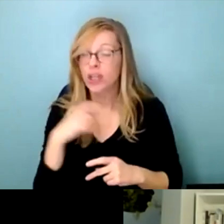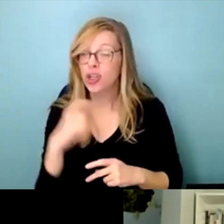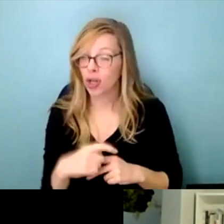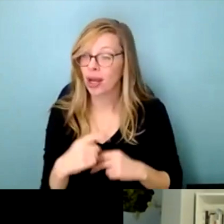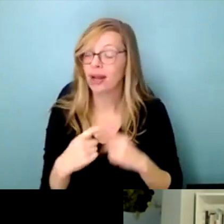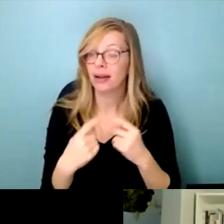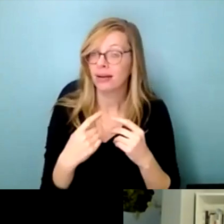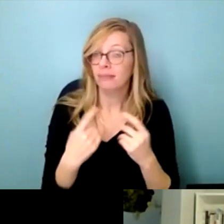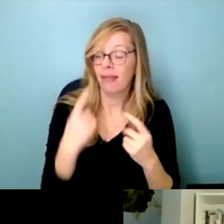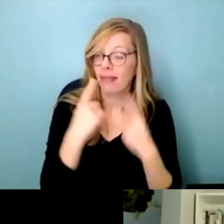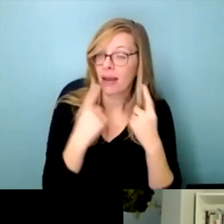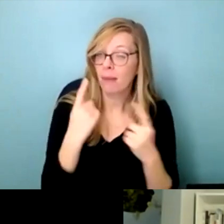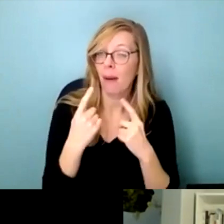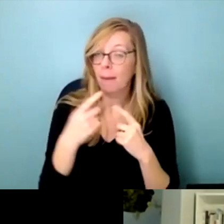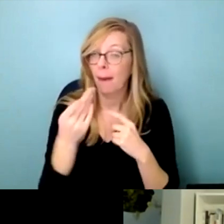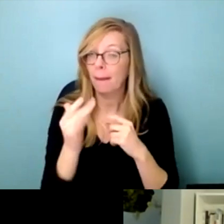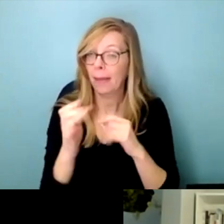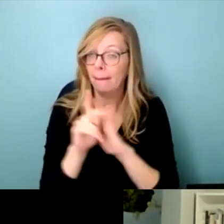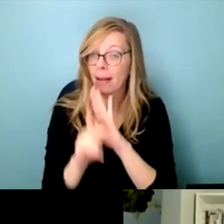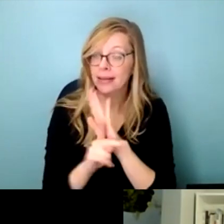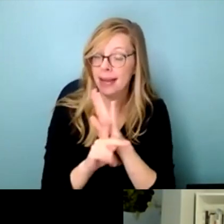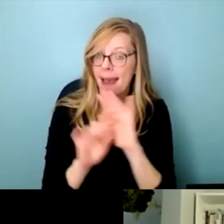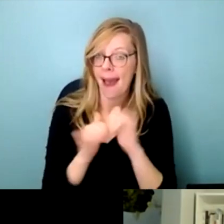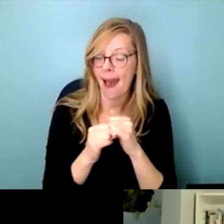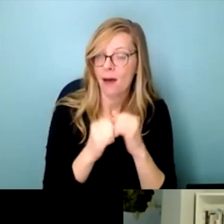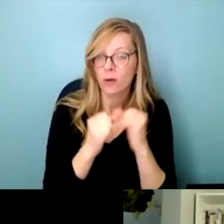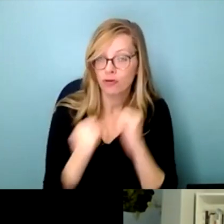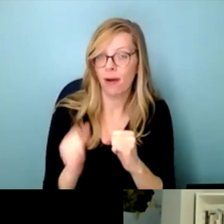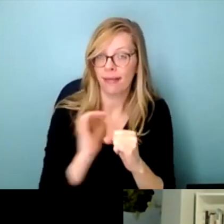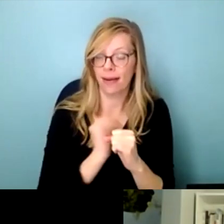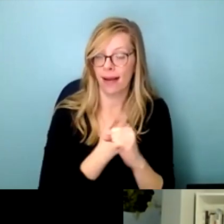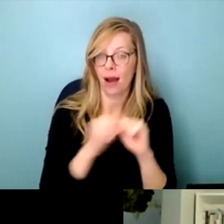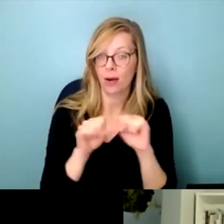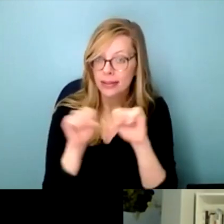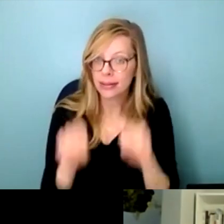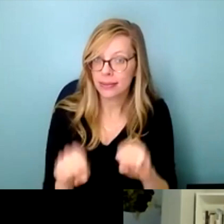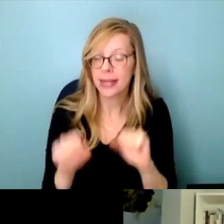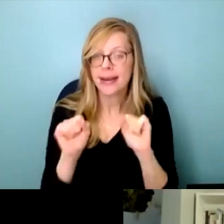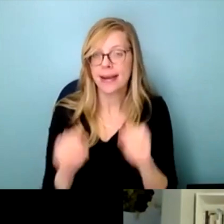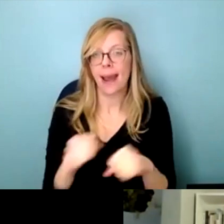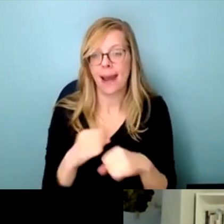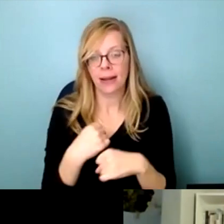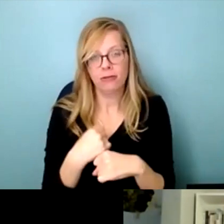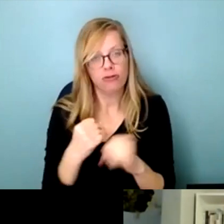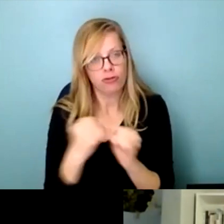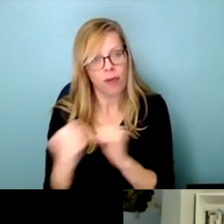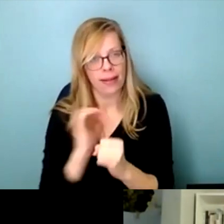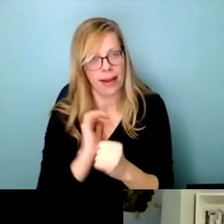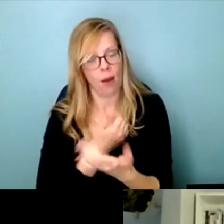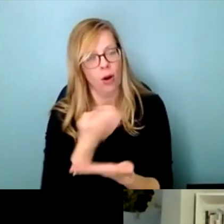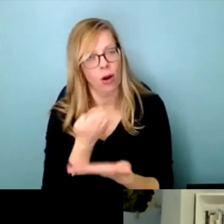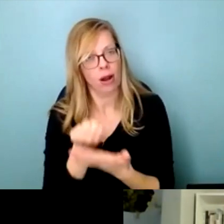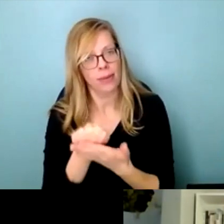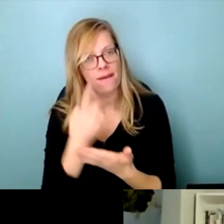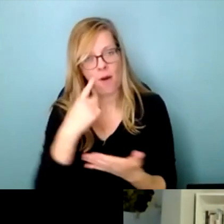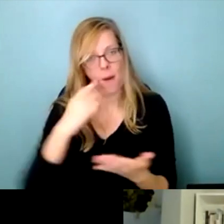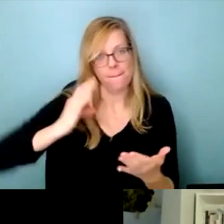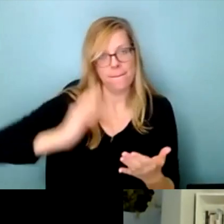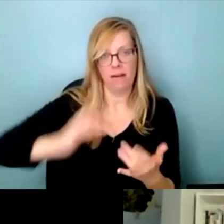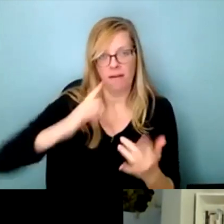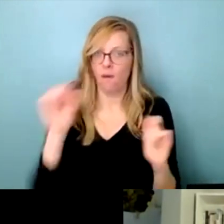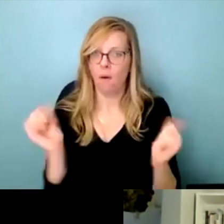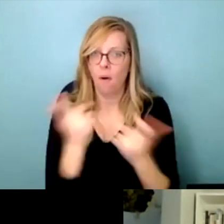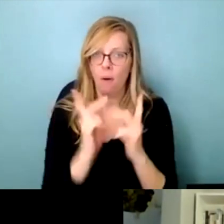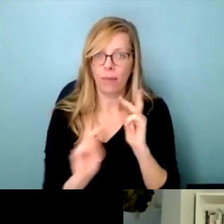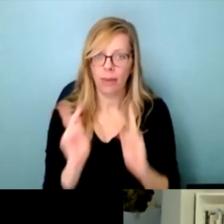systems, to strengthen our communities, and to create economies that benefit everyone. Last sort of piece about why I think, uh, public